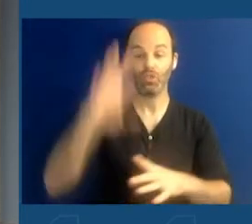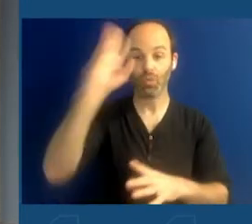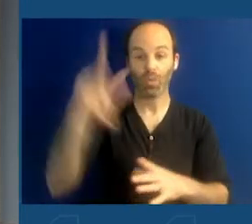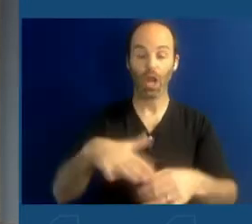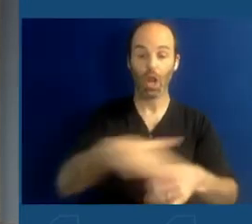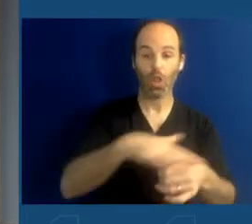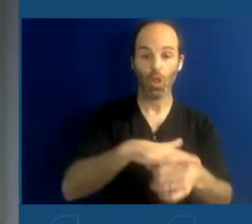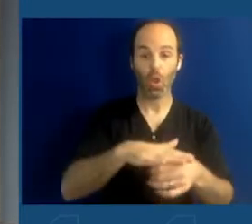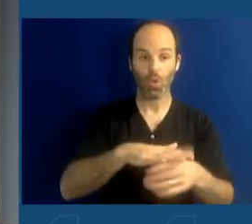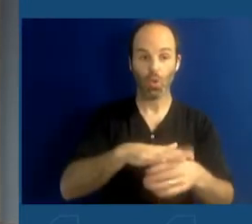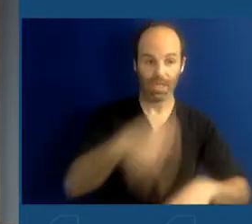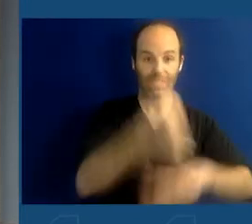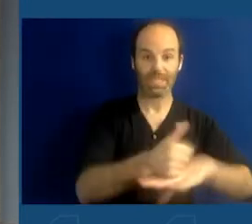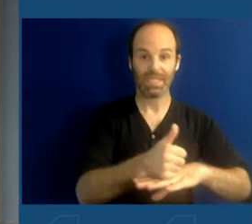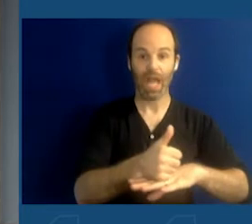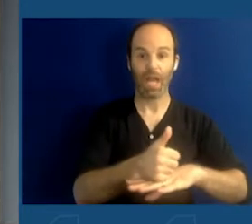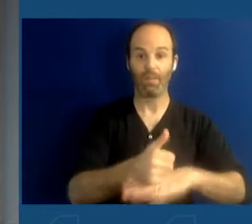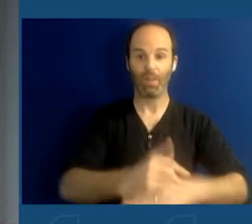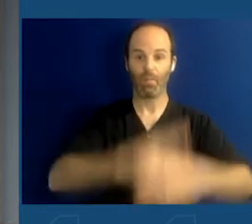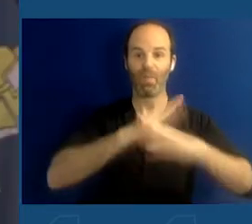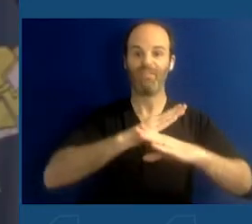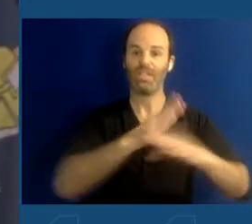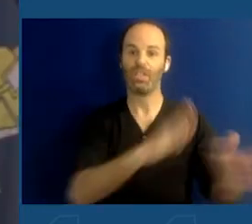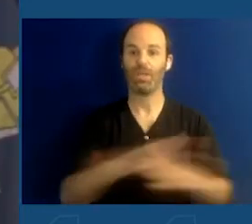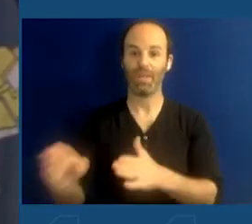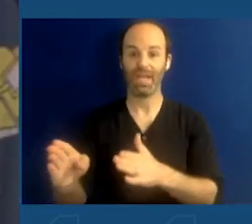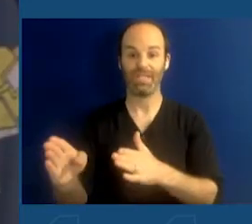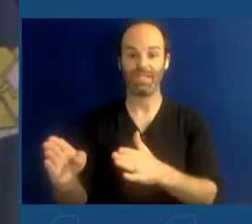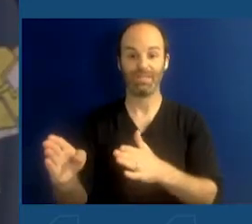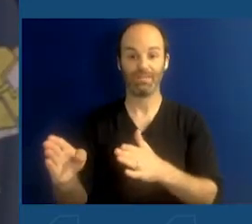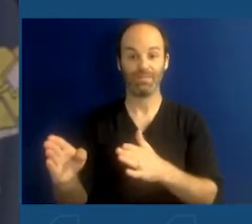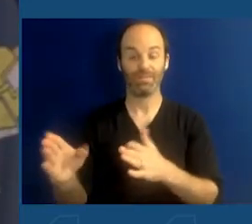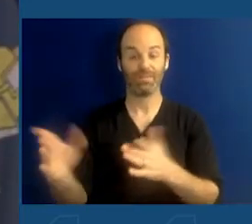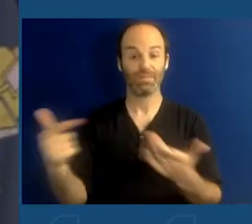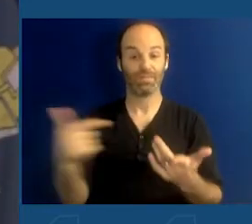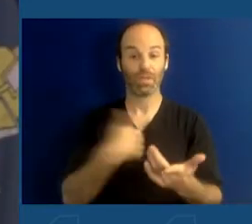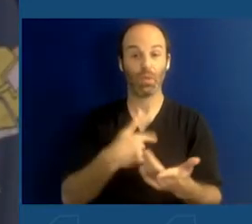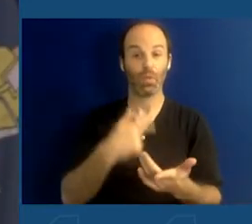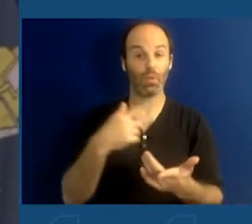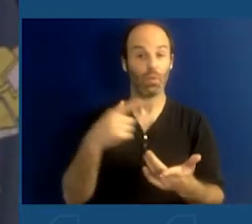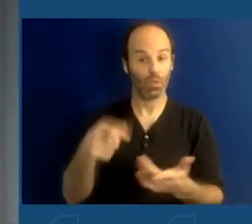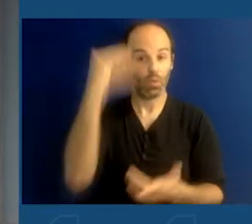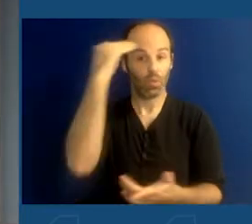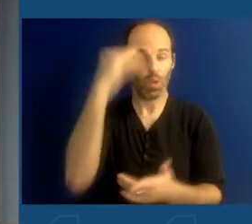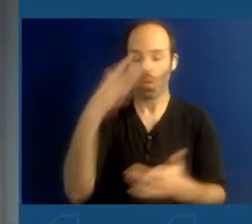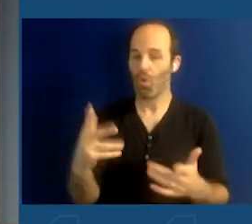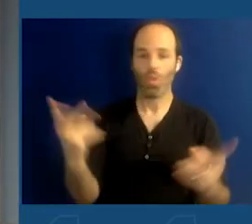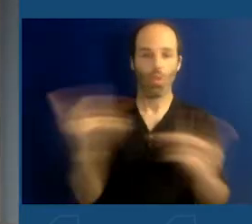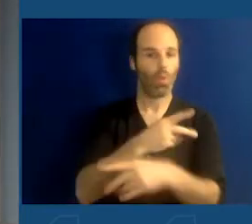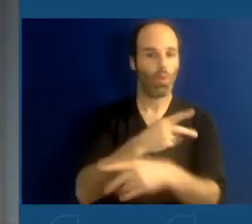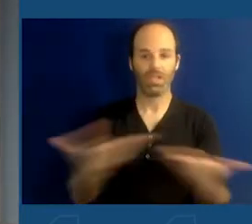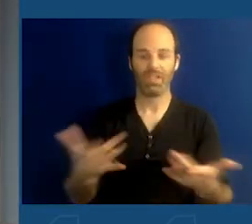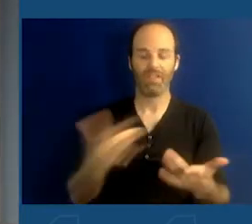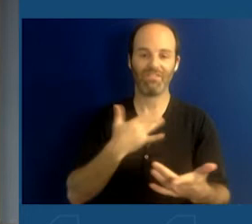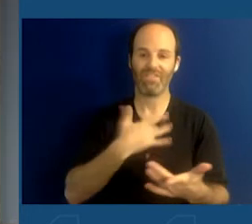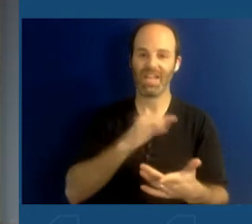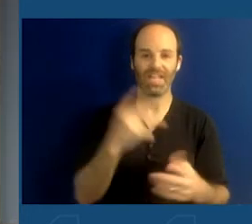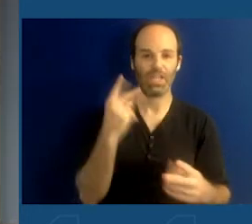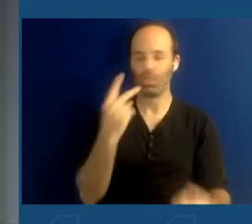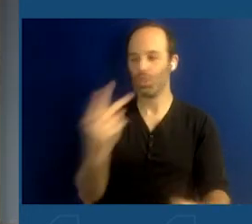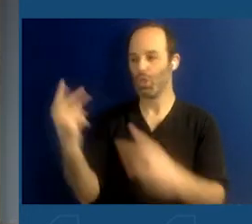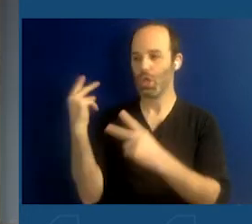can't be successful without you, and we know it. You know the worst feeling is looking back over puzzle pieces never connected.